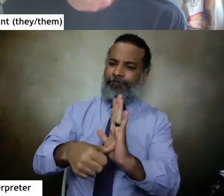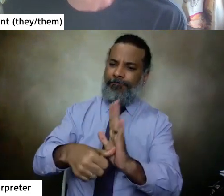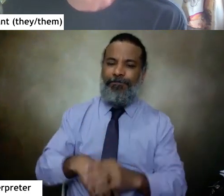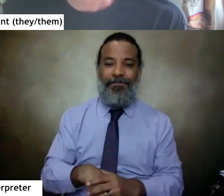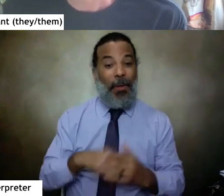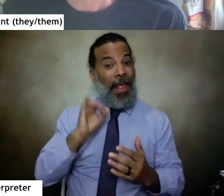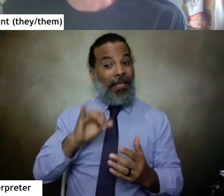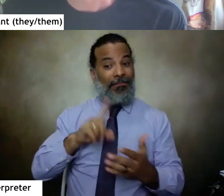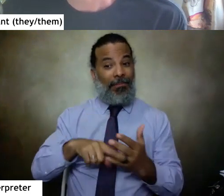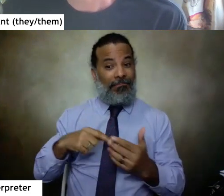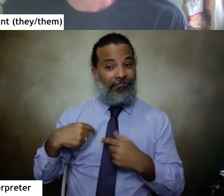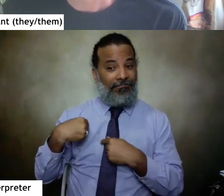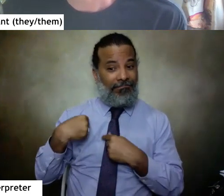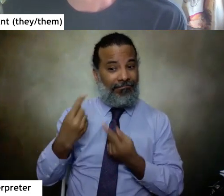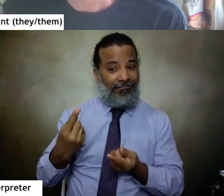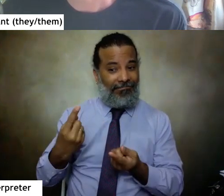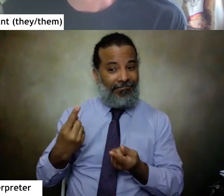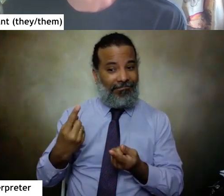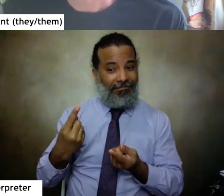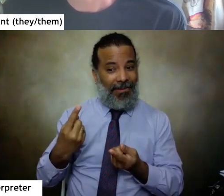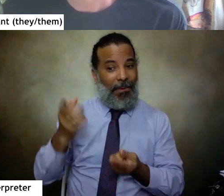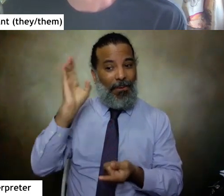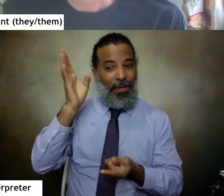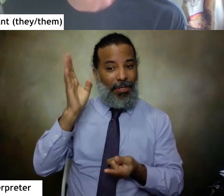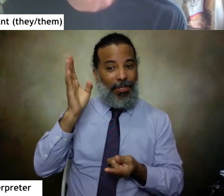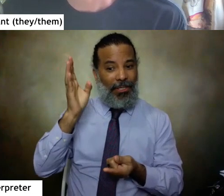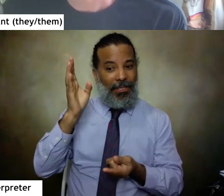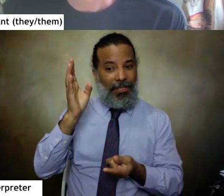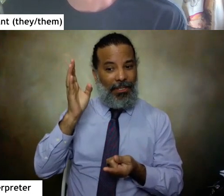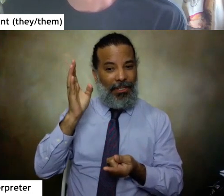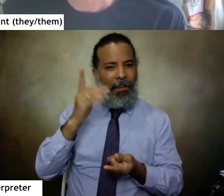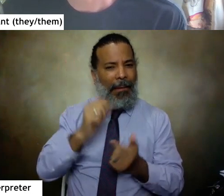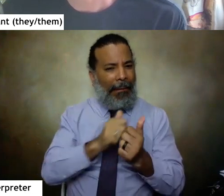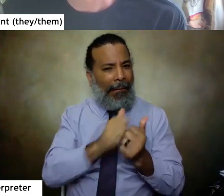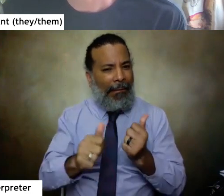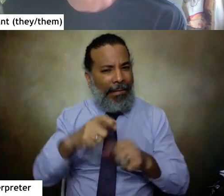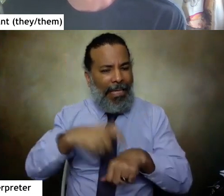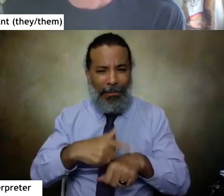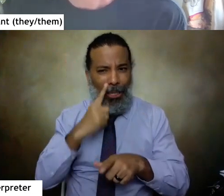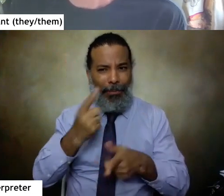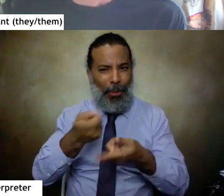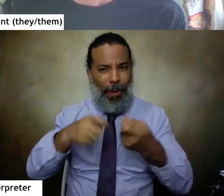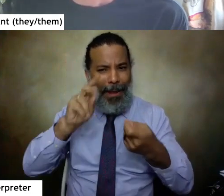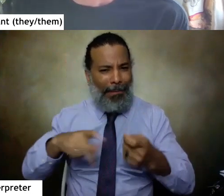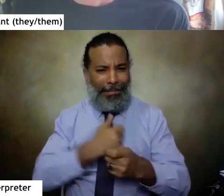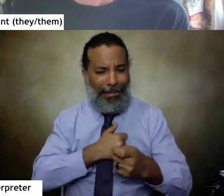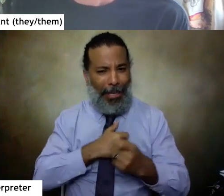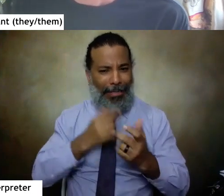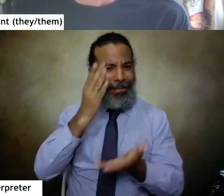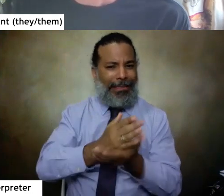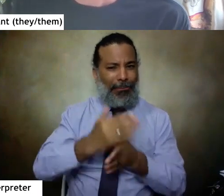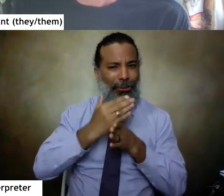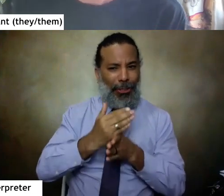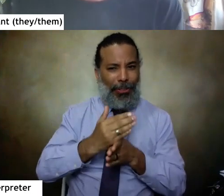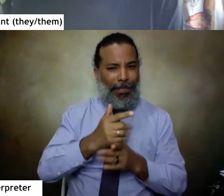That's what I've got for, for my presentation. I worry that I might have gone a little bit over, so I'll go ahead and wrap it up now. stop sharing and